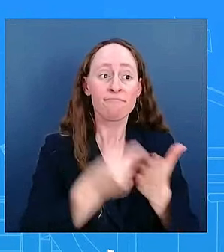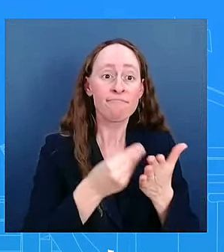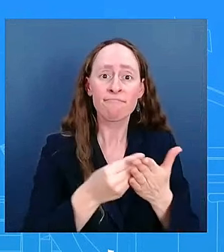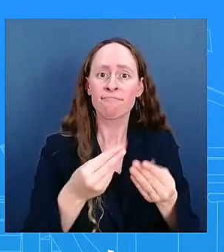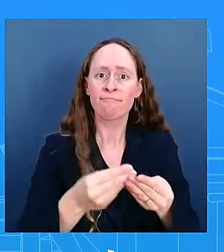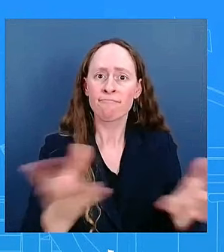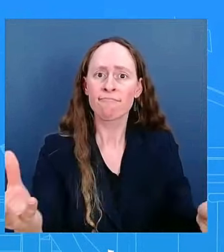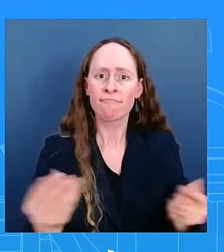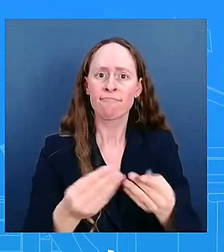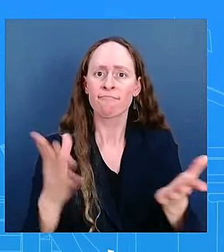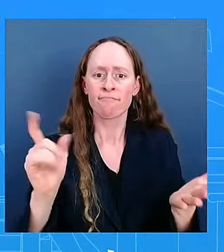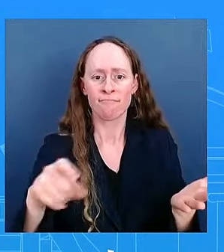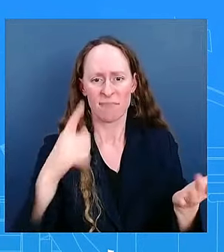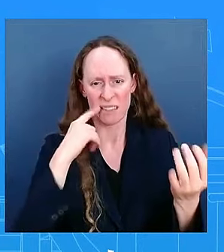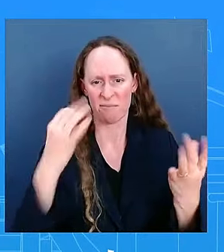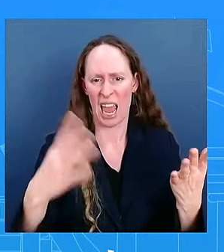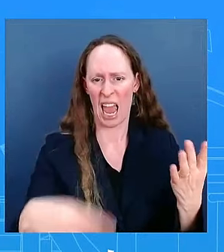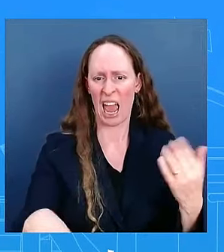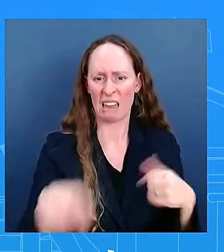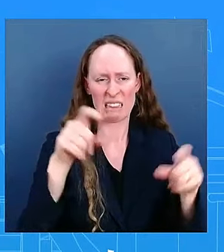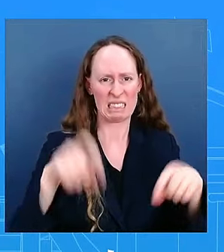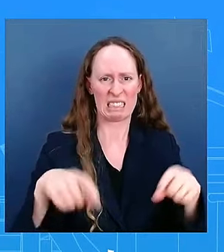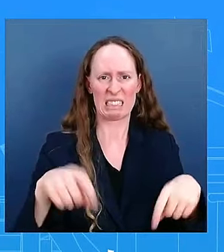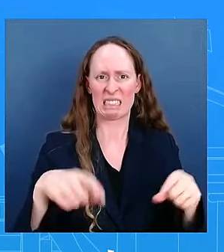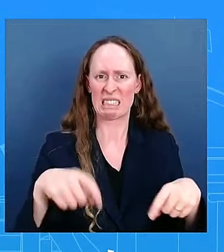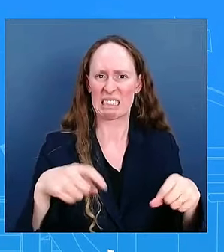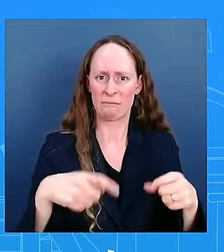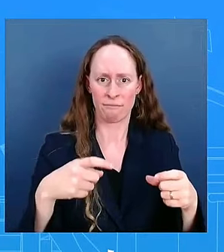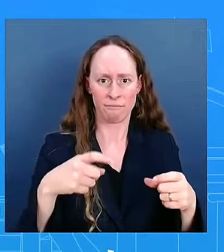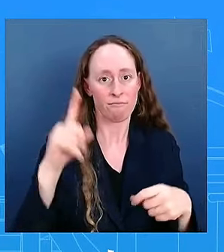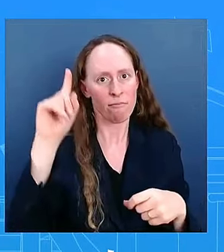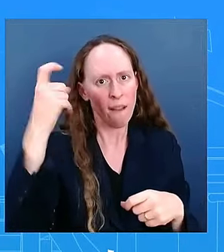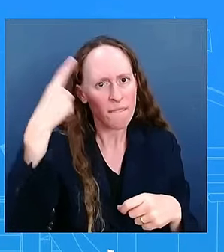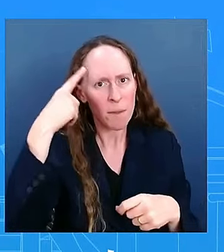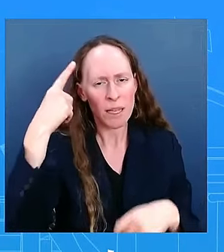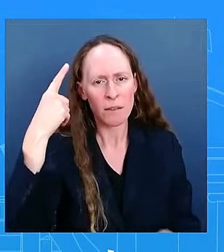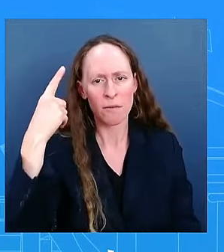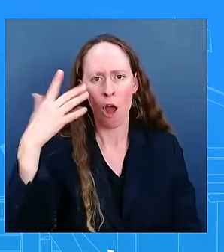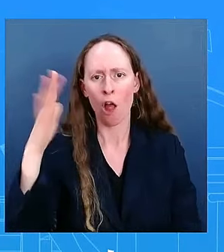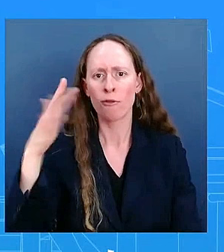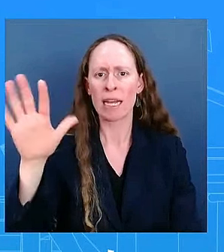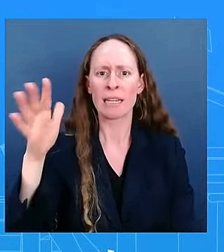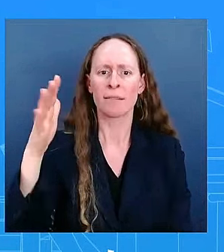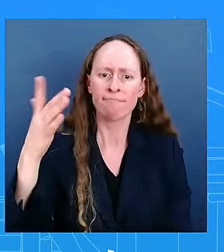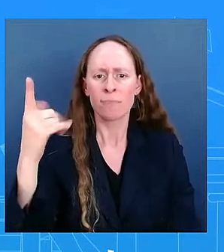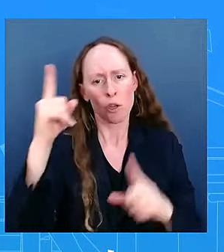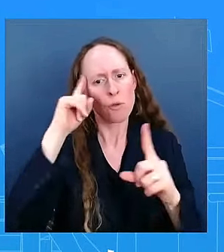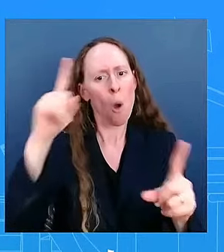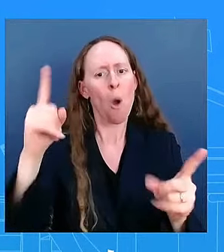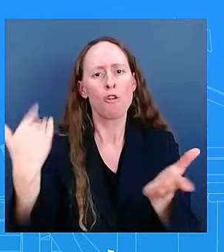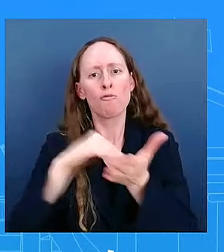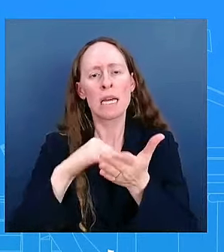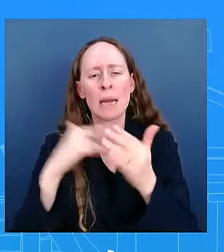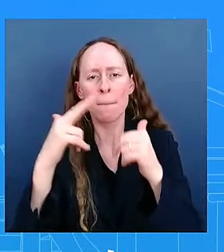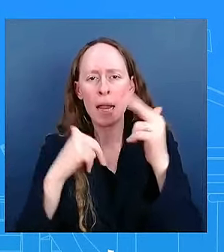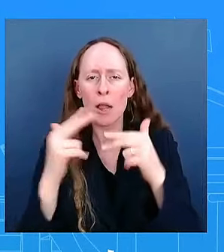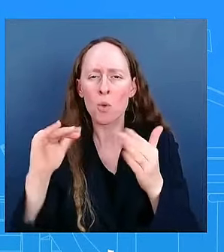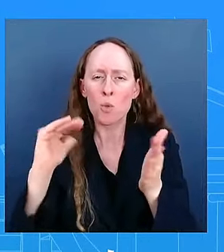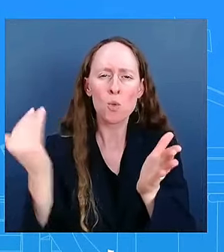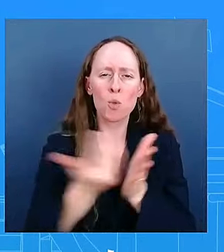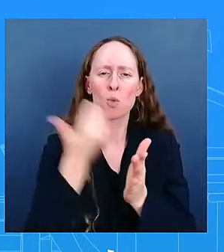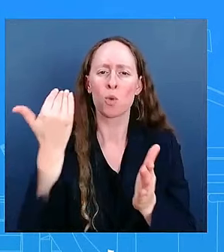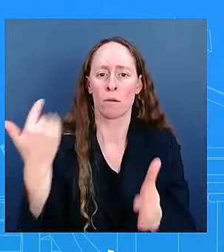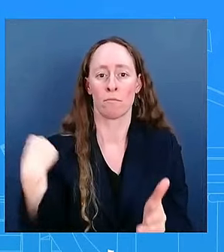recover and rebuild. And specifically, what we provided to North Carolina, over $193 million